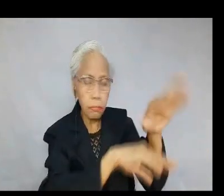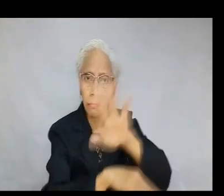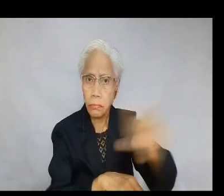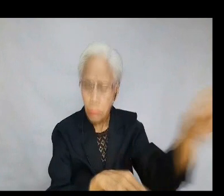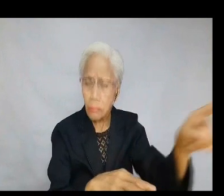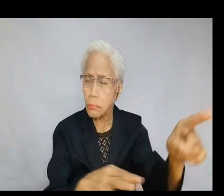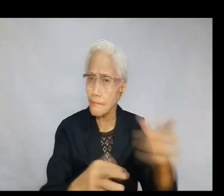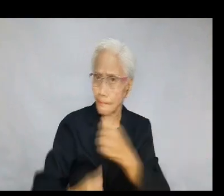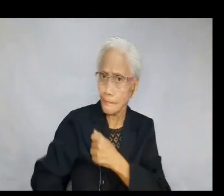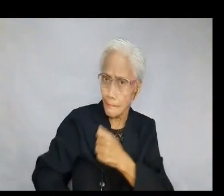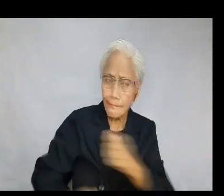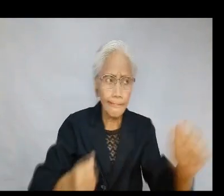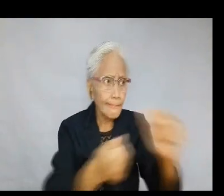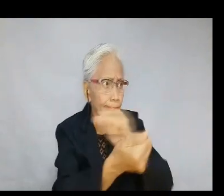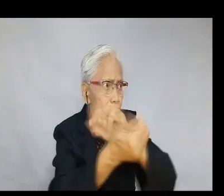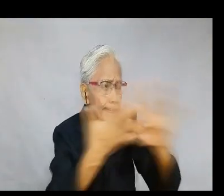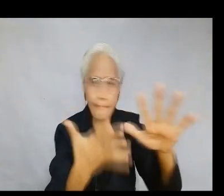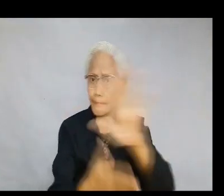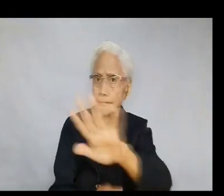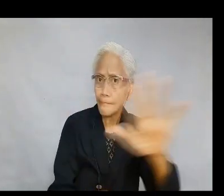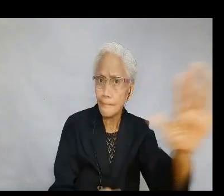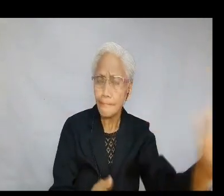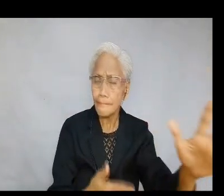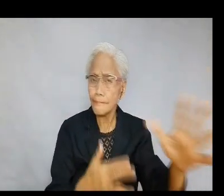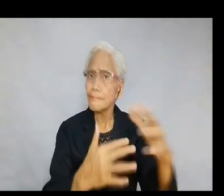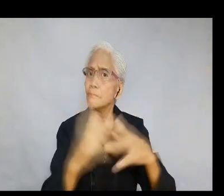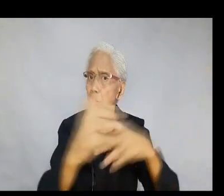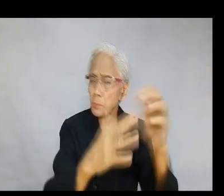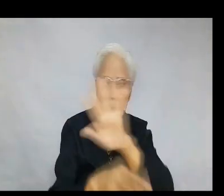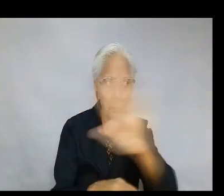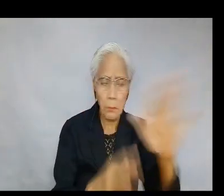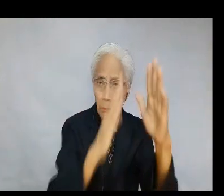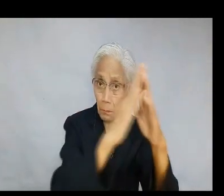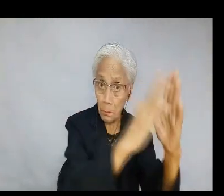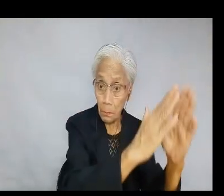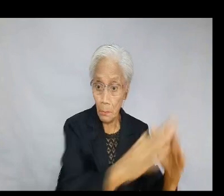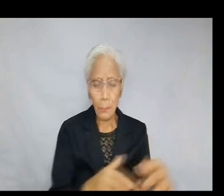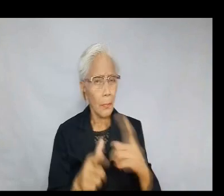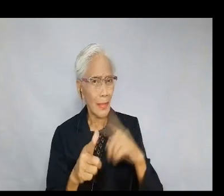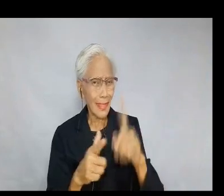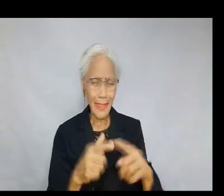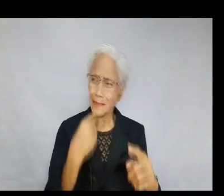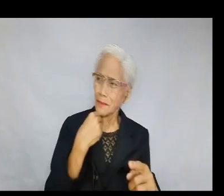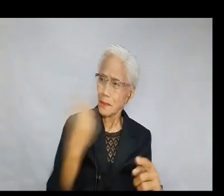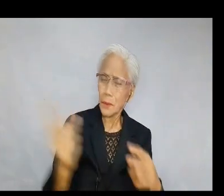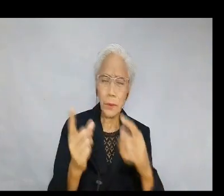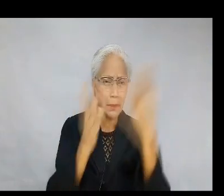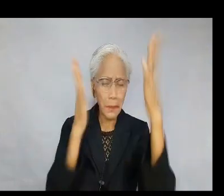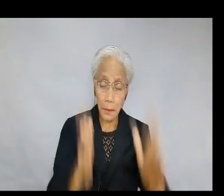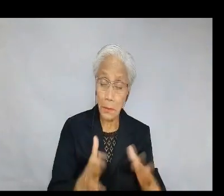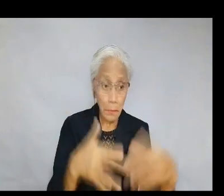destroyed those murderers, and burned their city. Then he said to his servants,